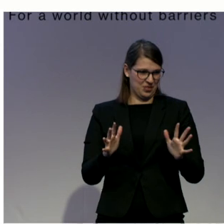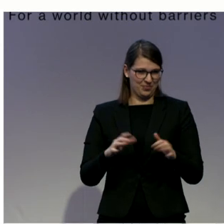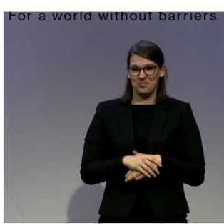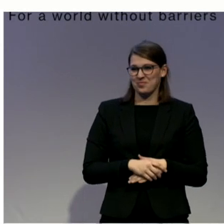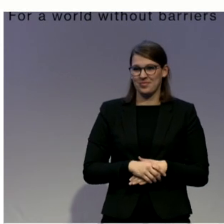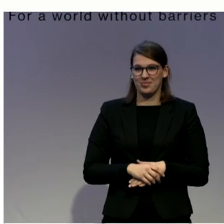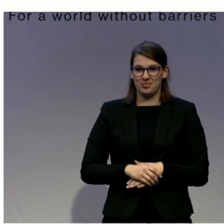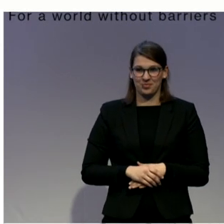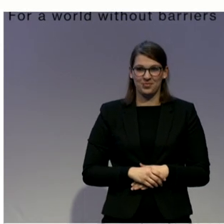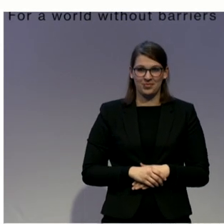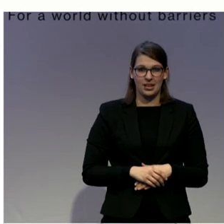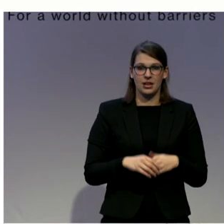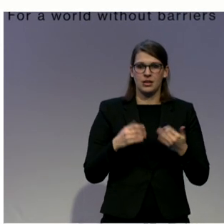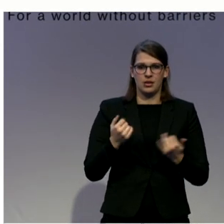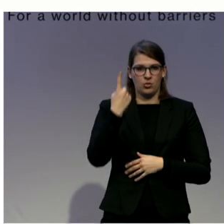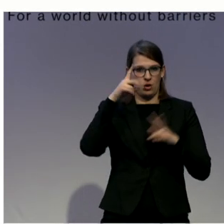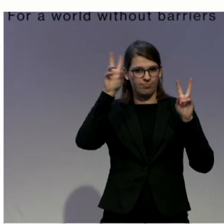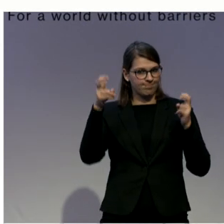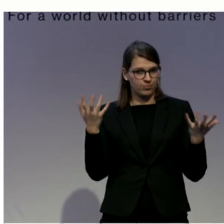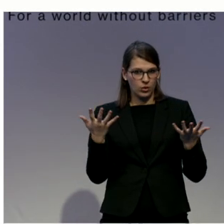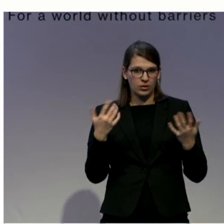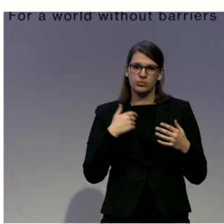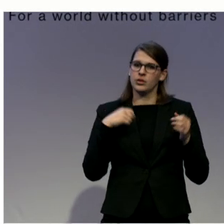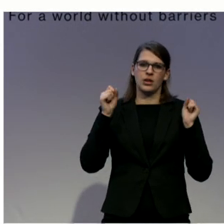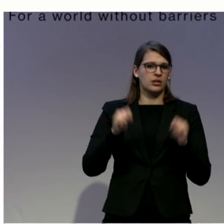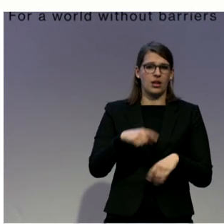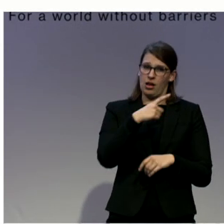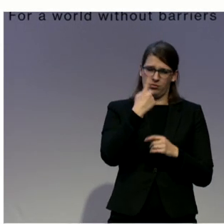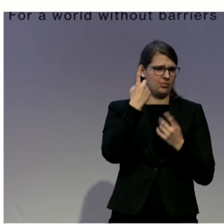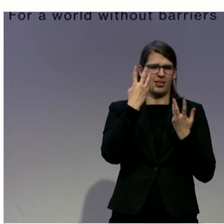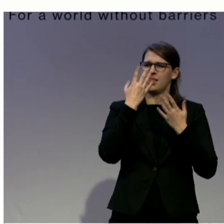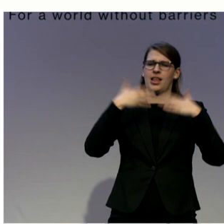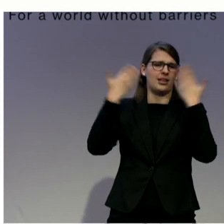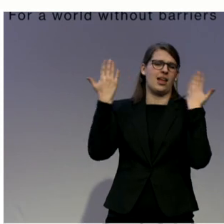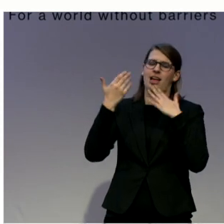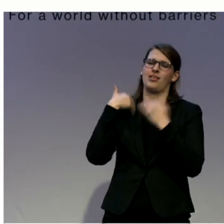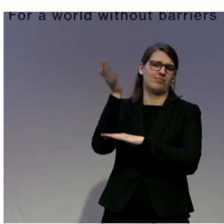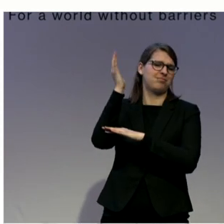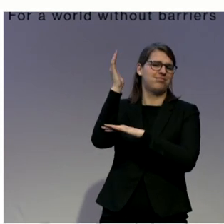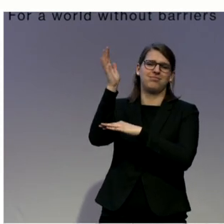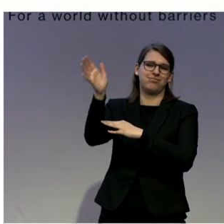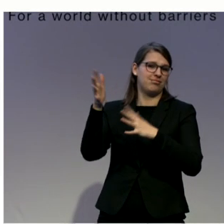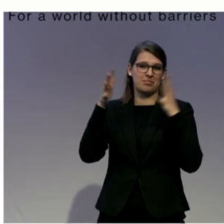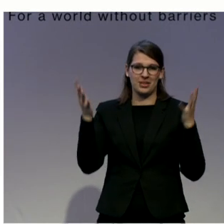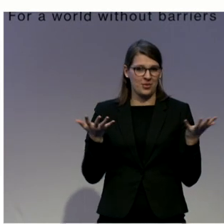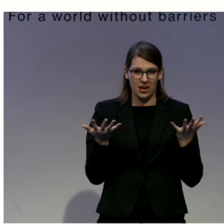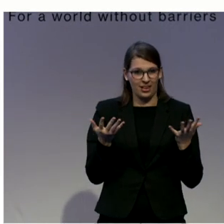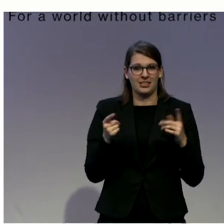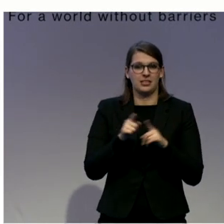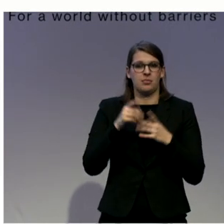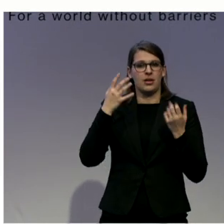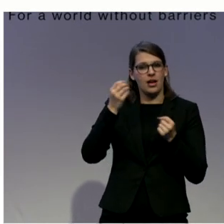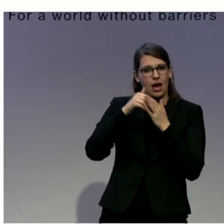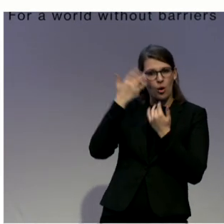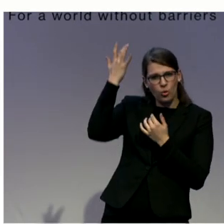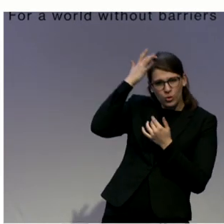I could spend a couple of days on is the effects of brain injury. But they are... Brain injury affects people